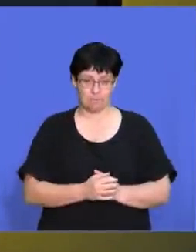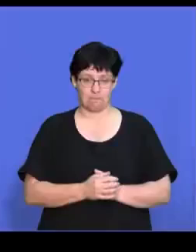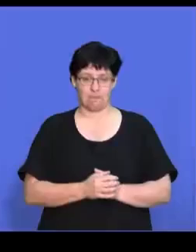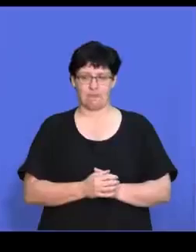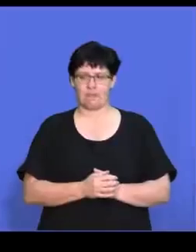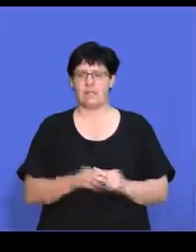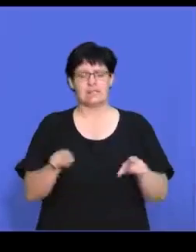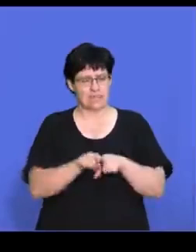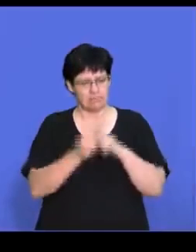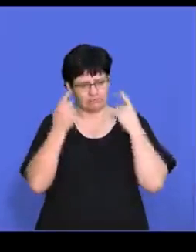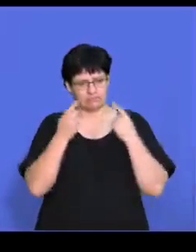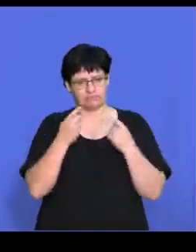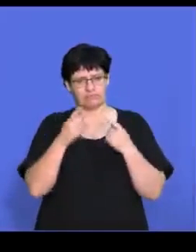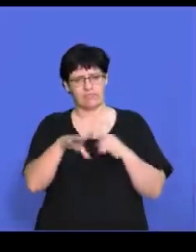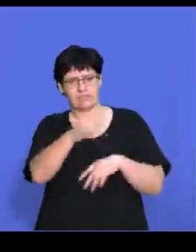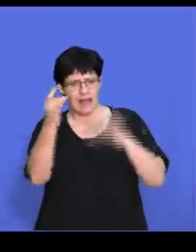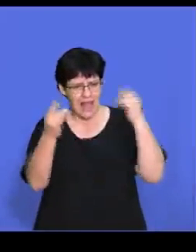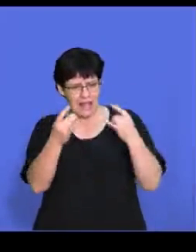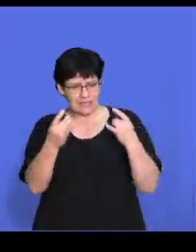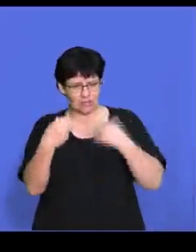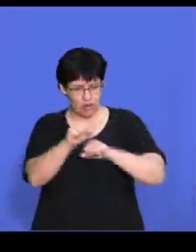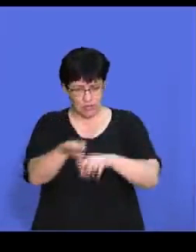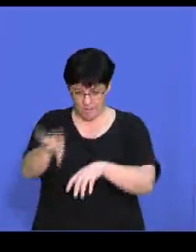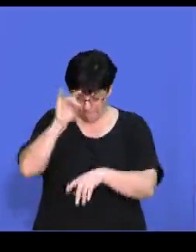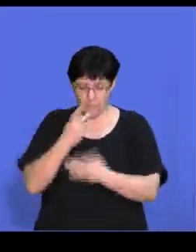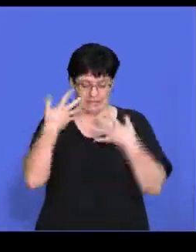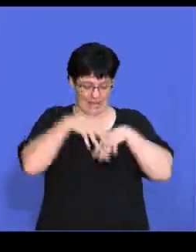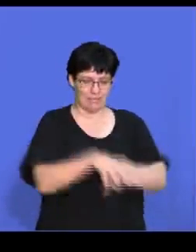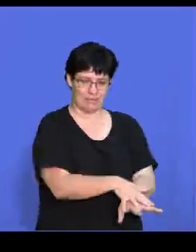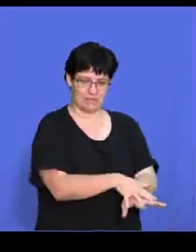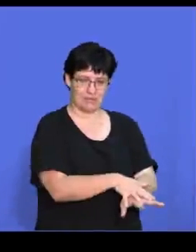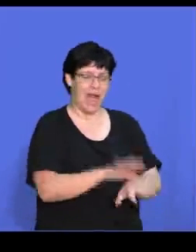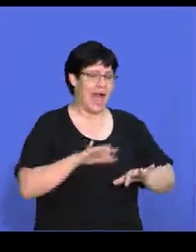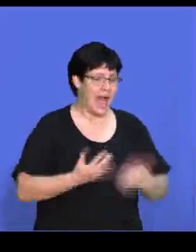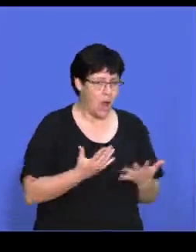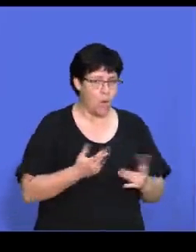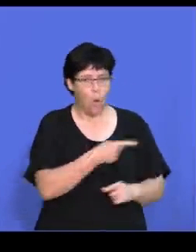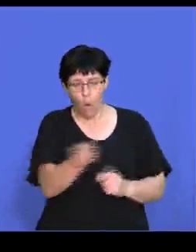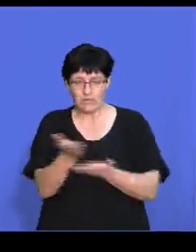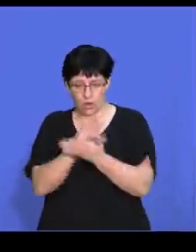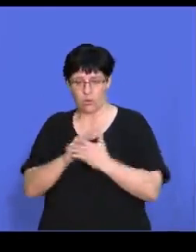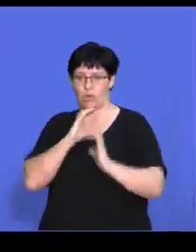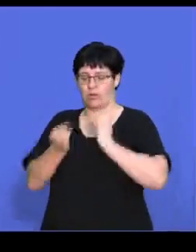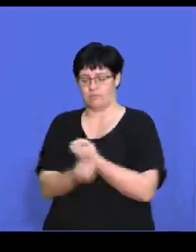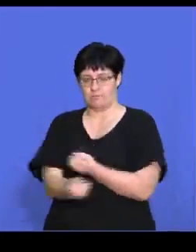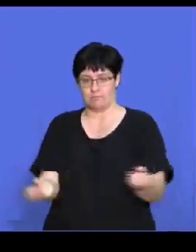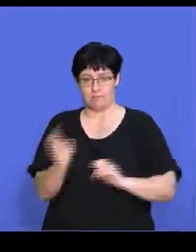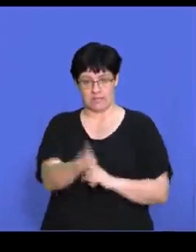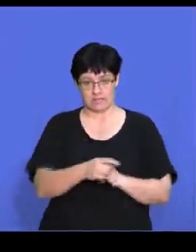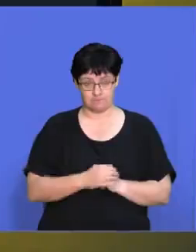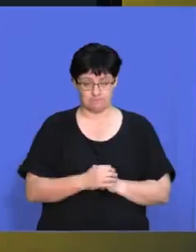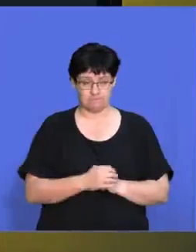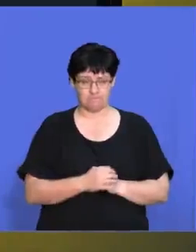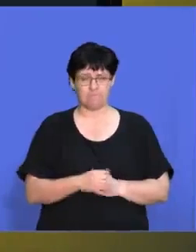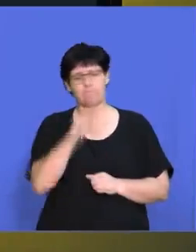implement the selected strategies by communicating it to all stakeholders. So if we look